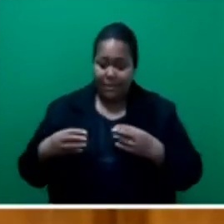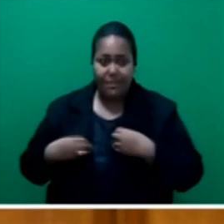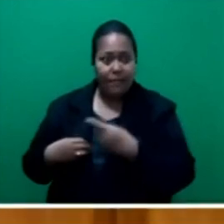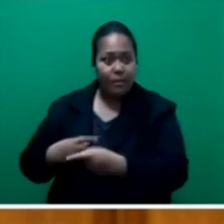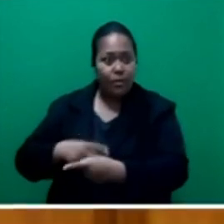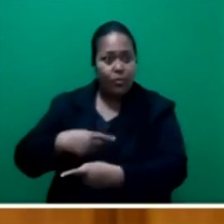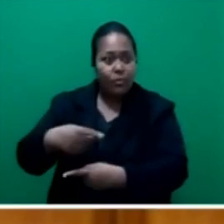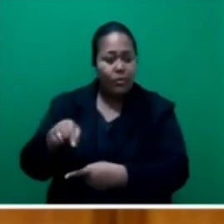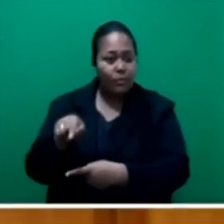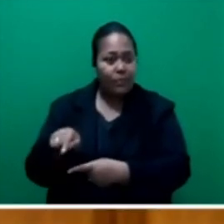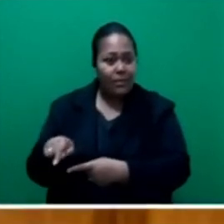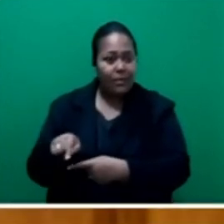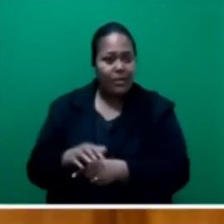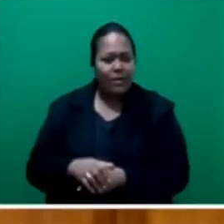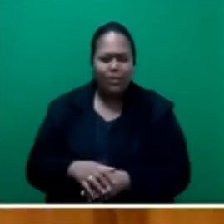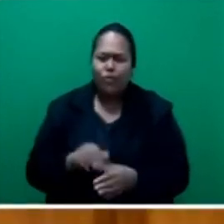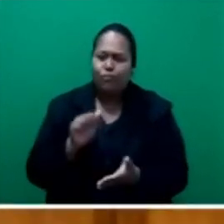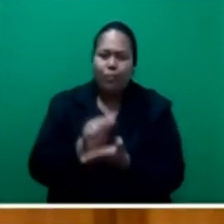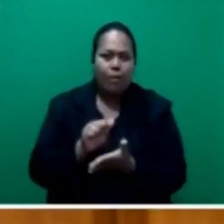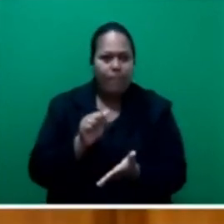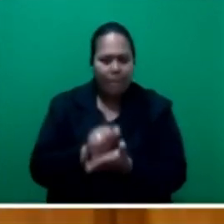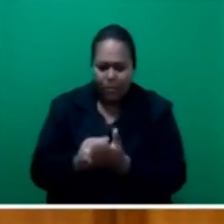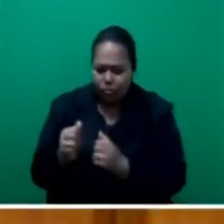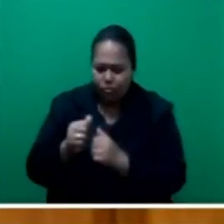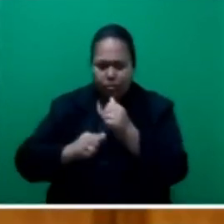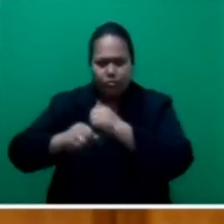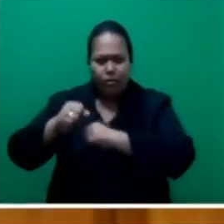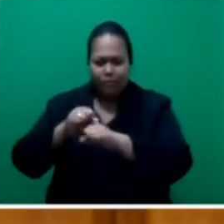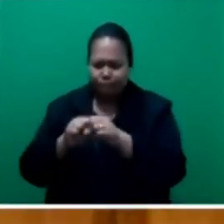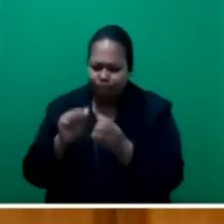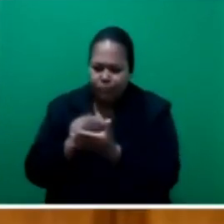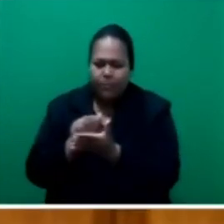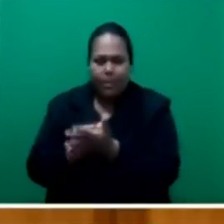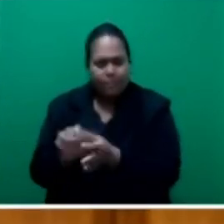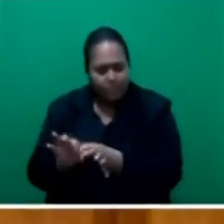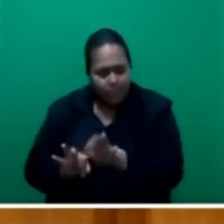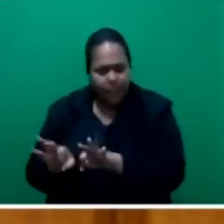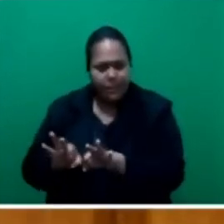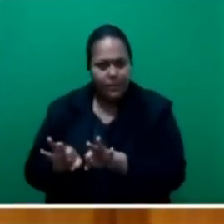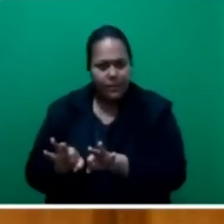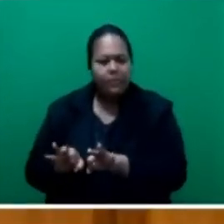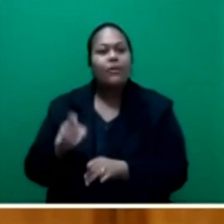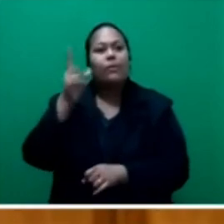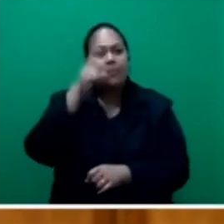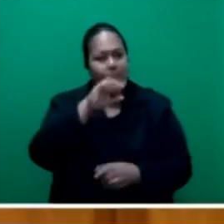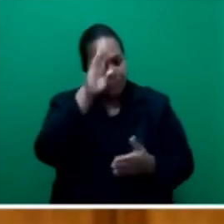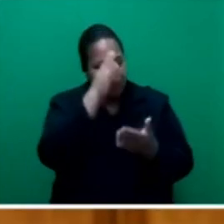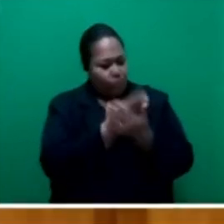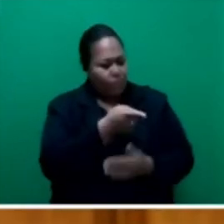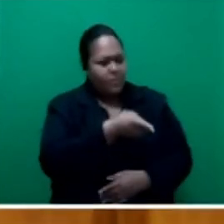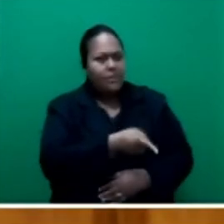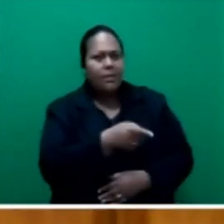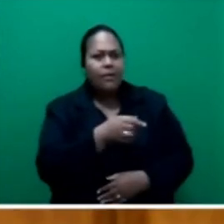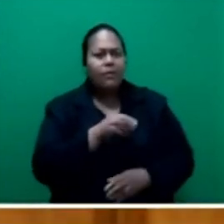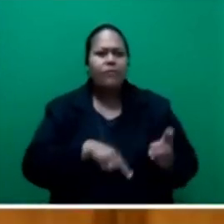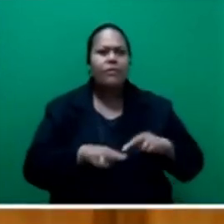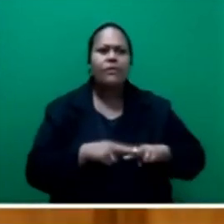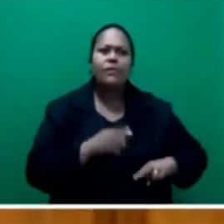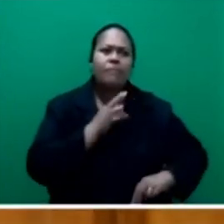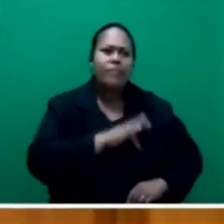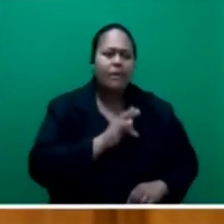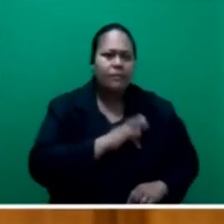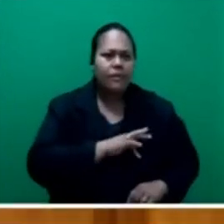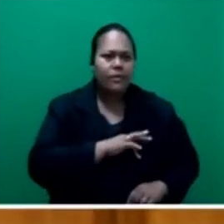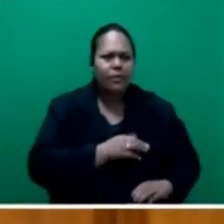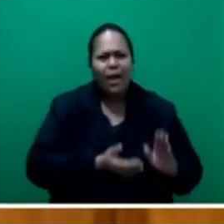detailed and structured plan, the students of Fiji would have been the beneficiaries with a higher standard of literacy